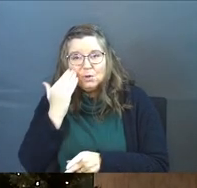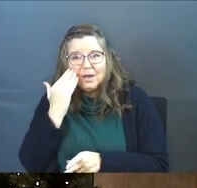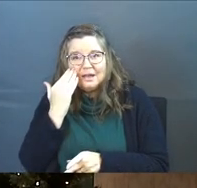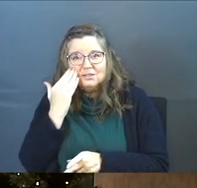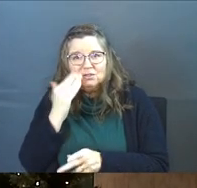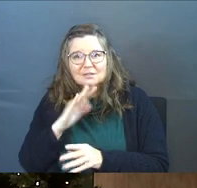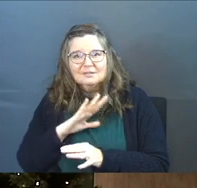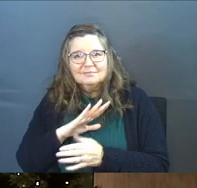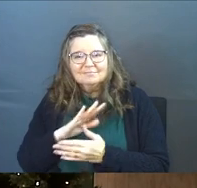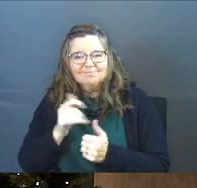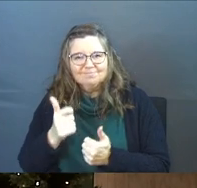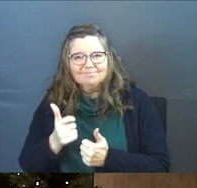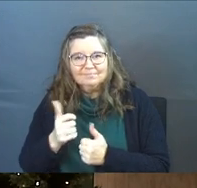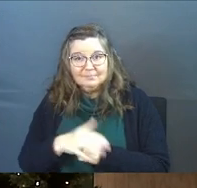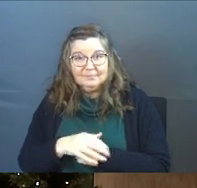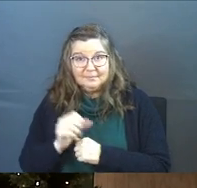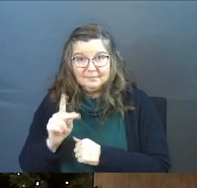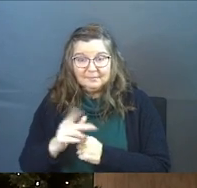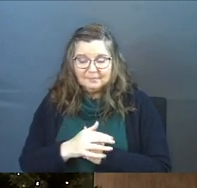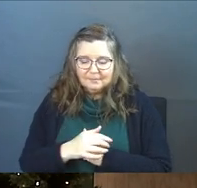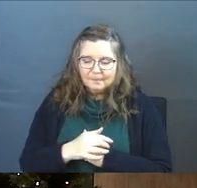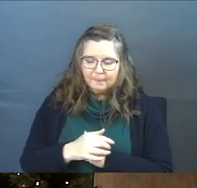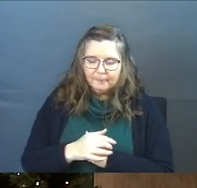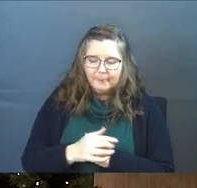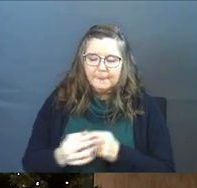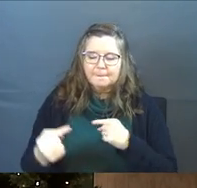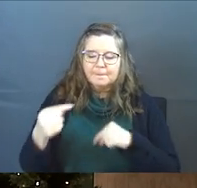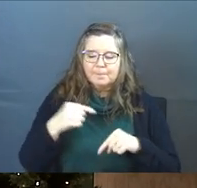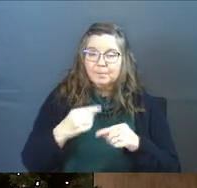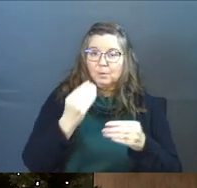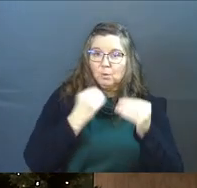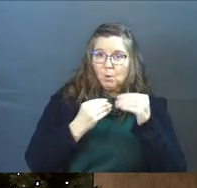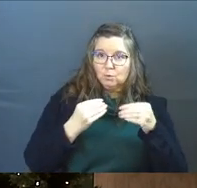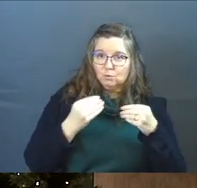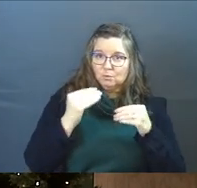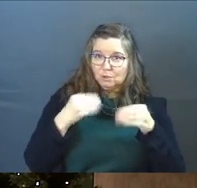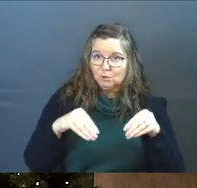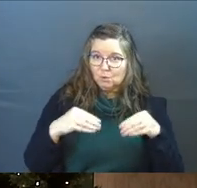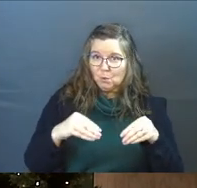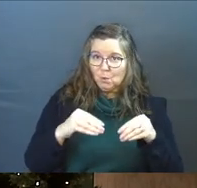clear. Okay. So back to the grocery store.